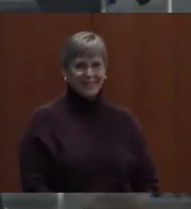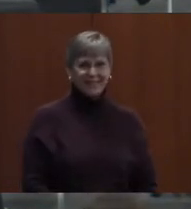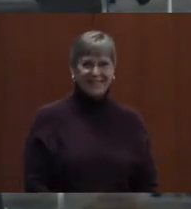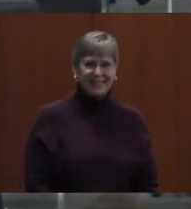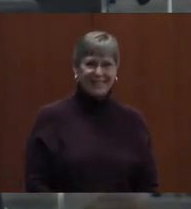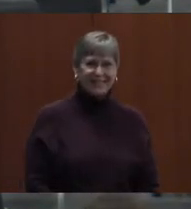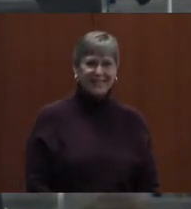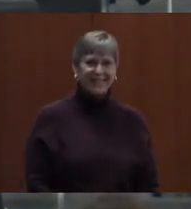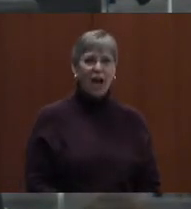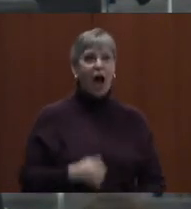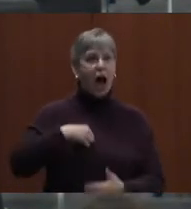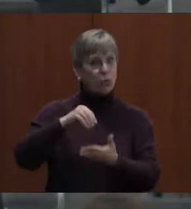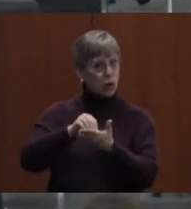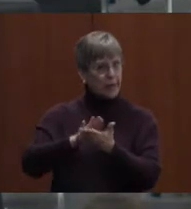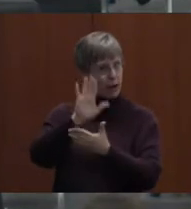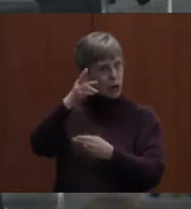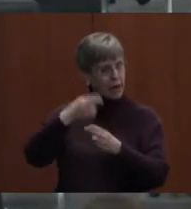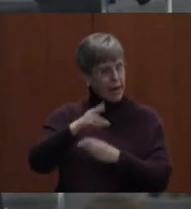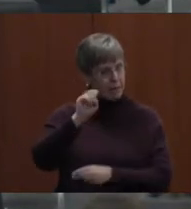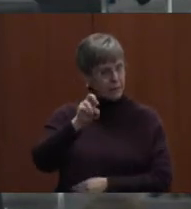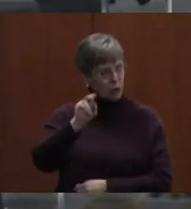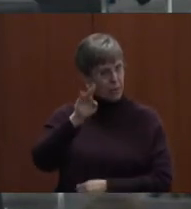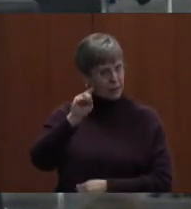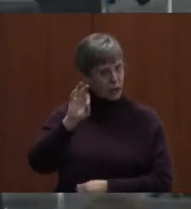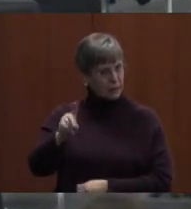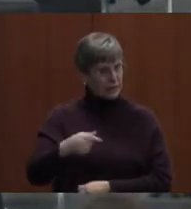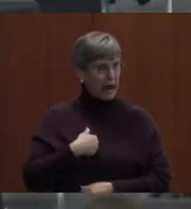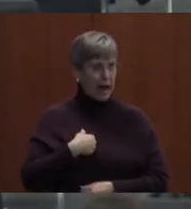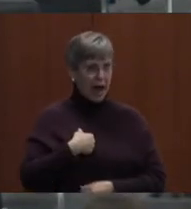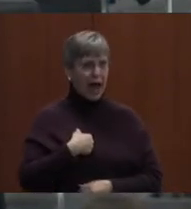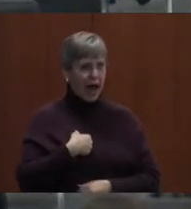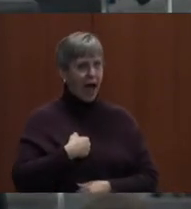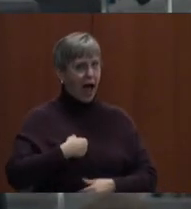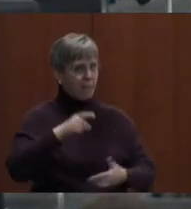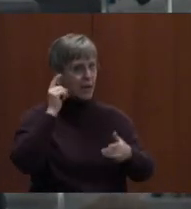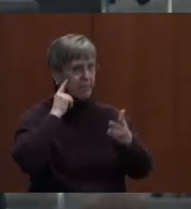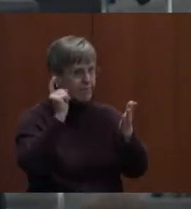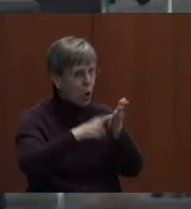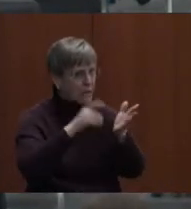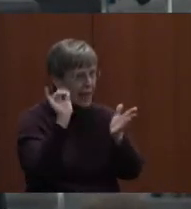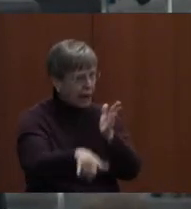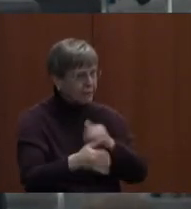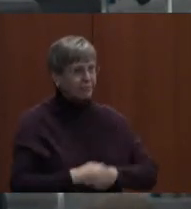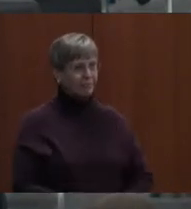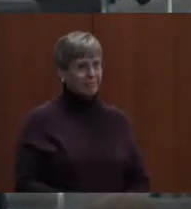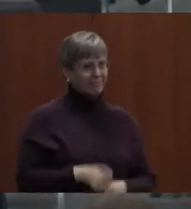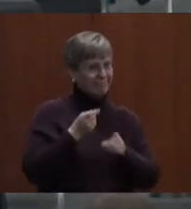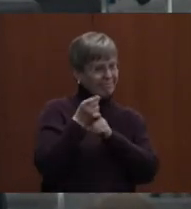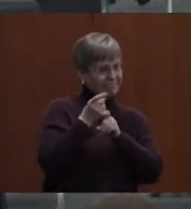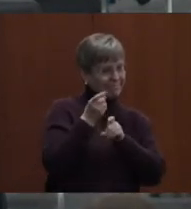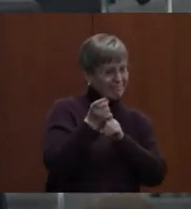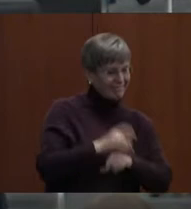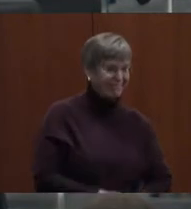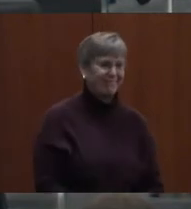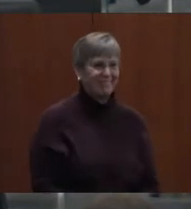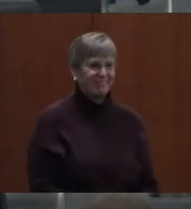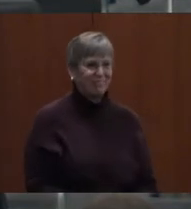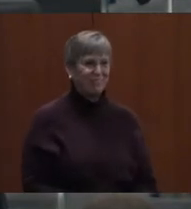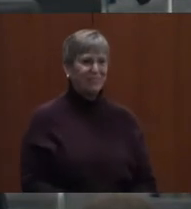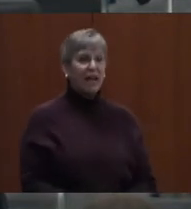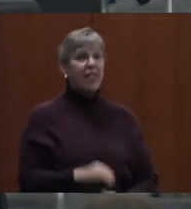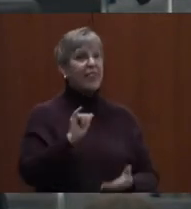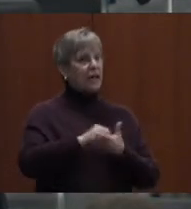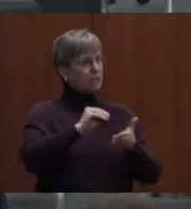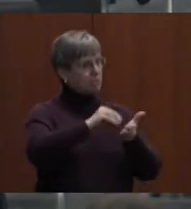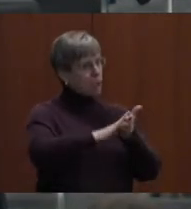I'll write your name down, Mr. Becker. I'm going to make note of that in your assessment. That's right. That's right. That'll do it. Permanent record.